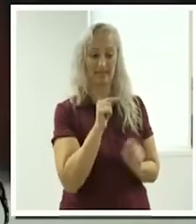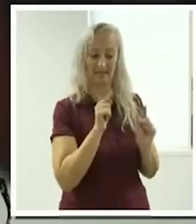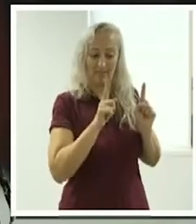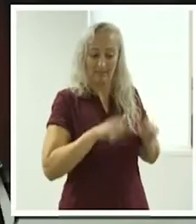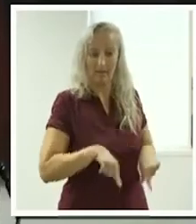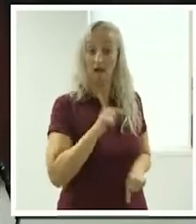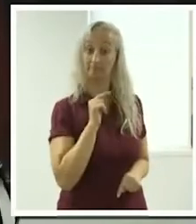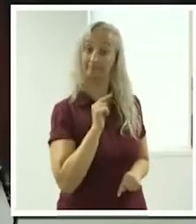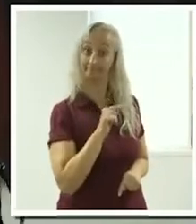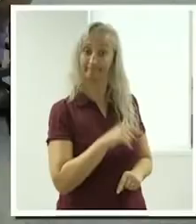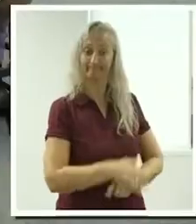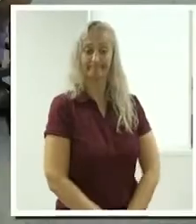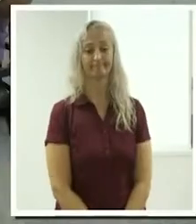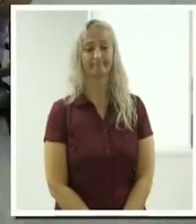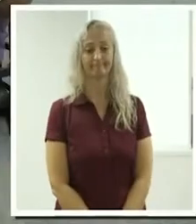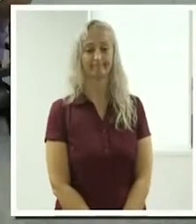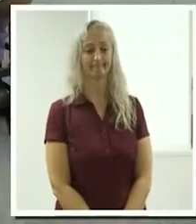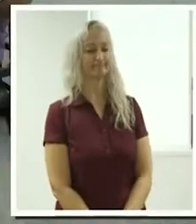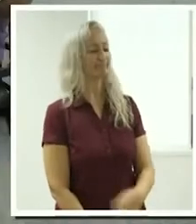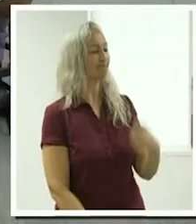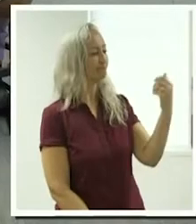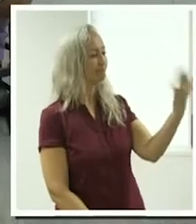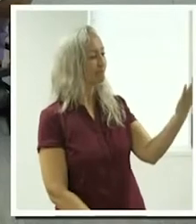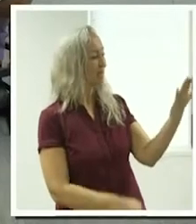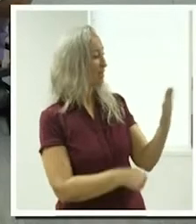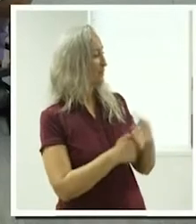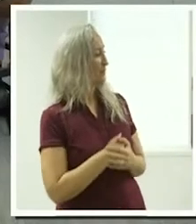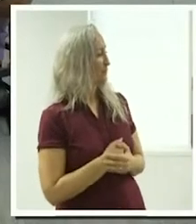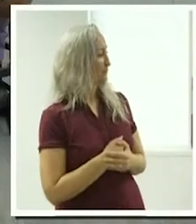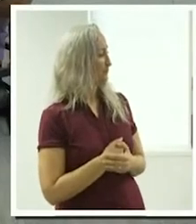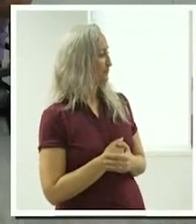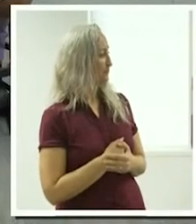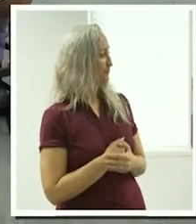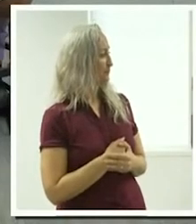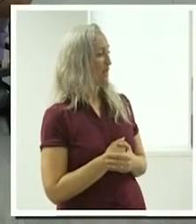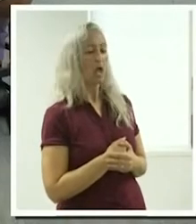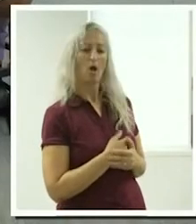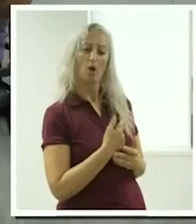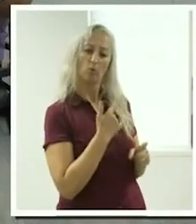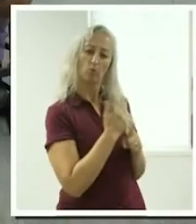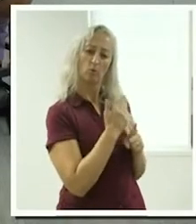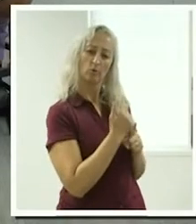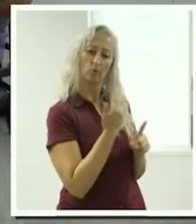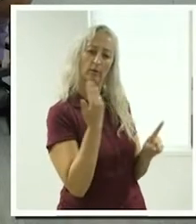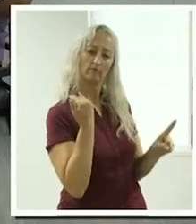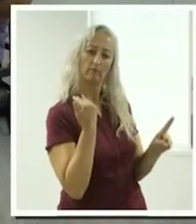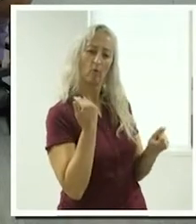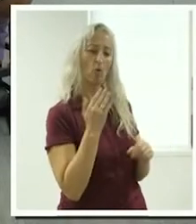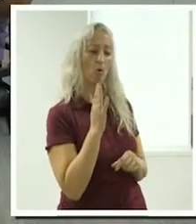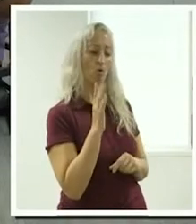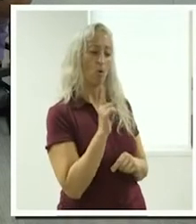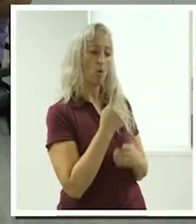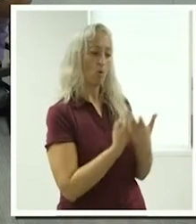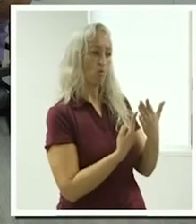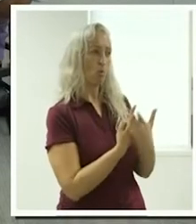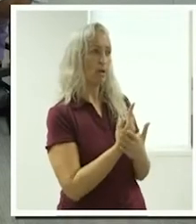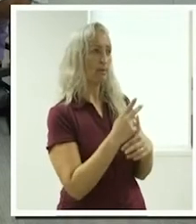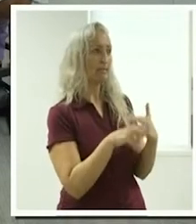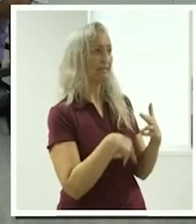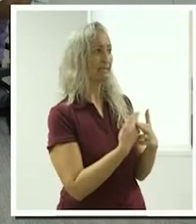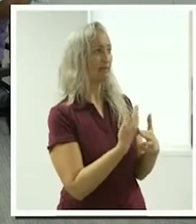start. Jo, we were talking earlier about what happens when you've got a client who